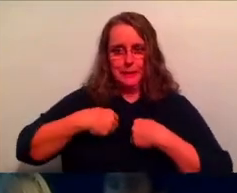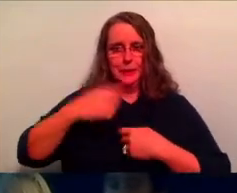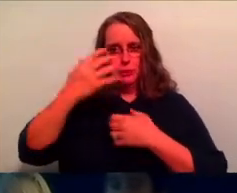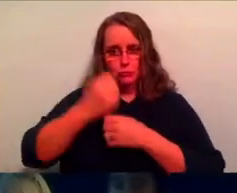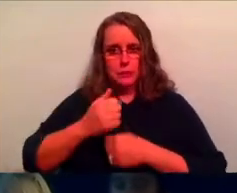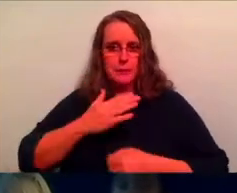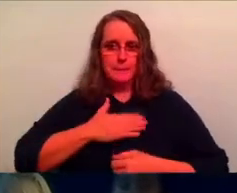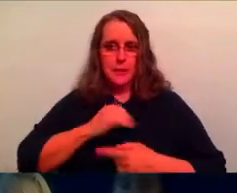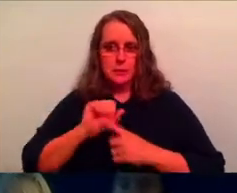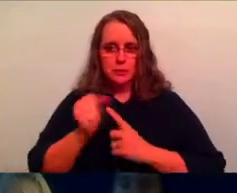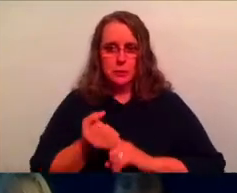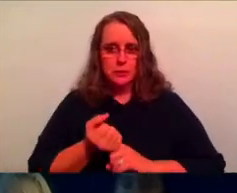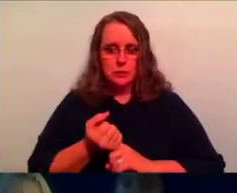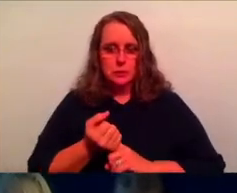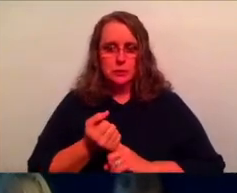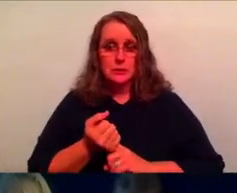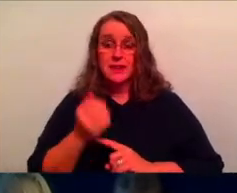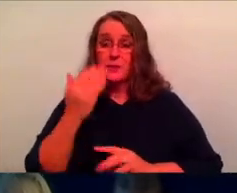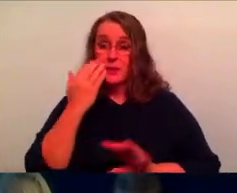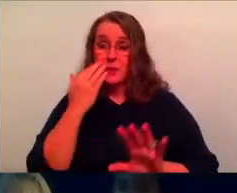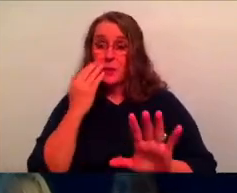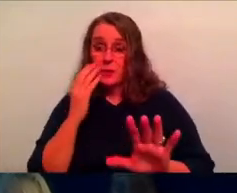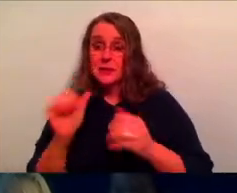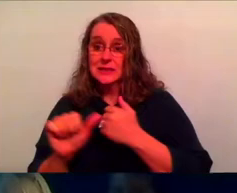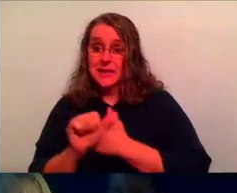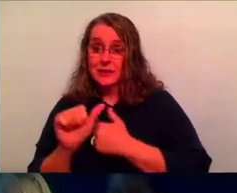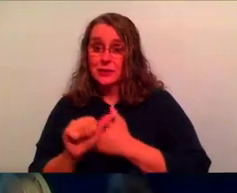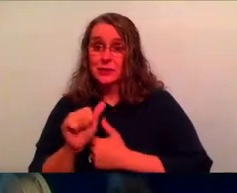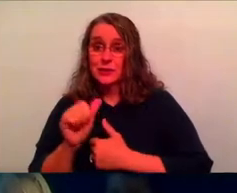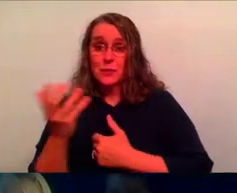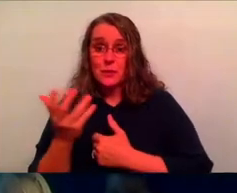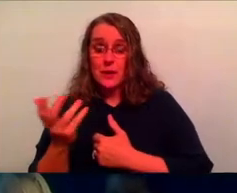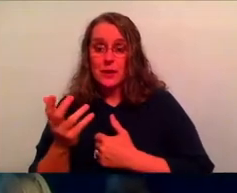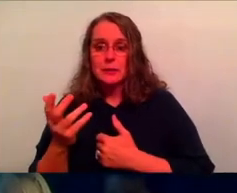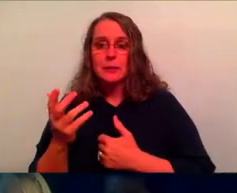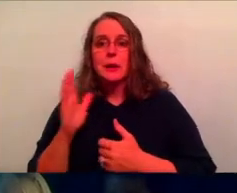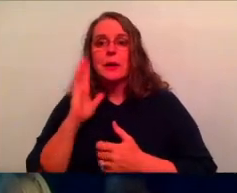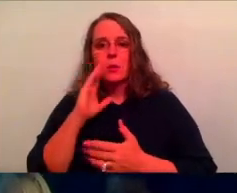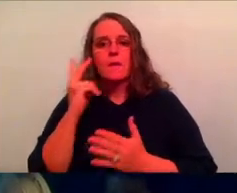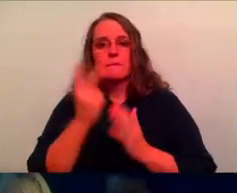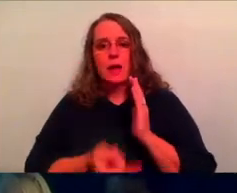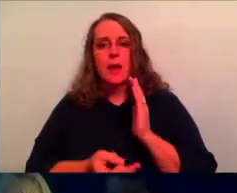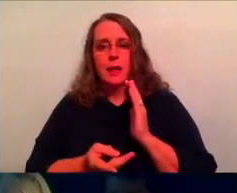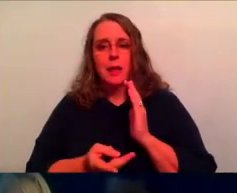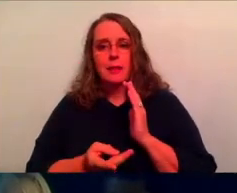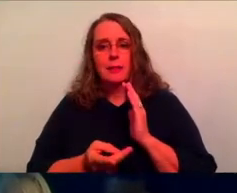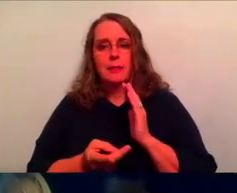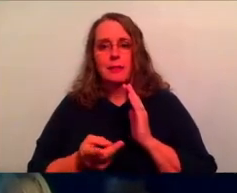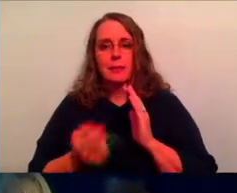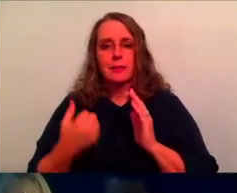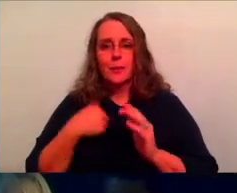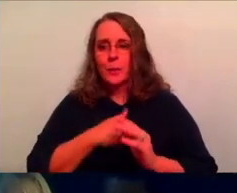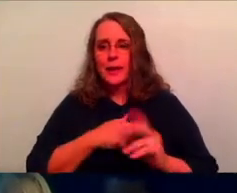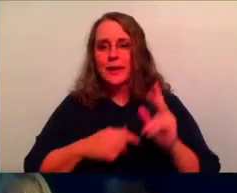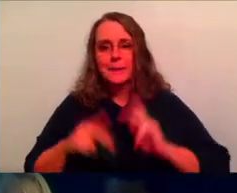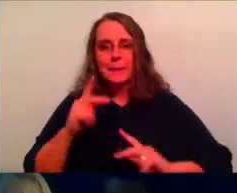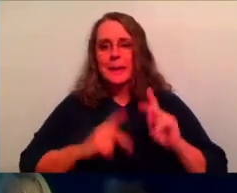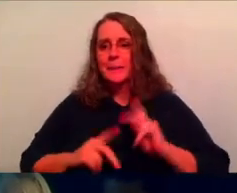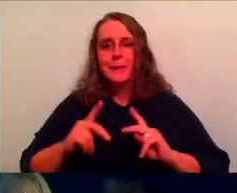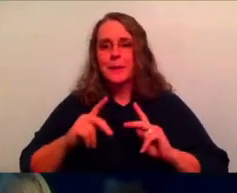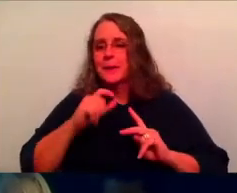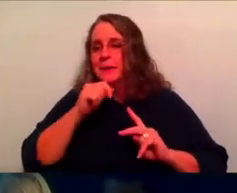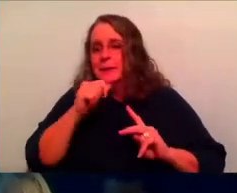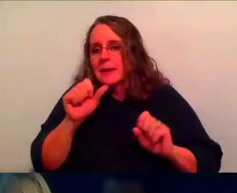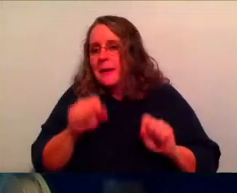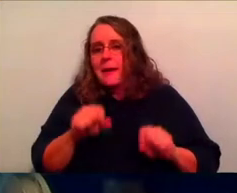we know guys. And the danger again is that these things will fail us. We as human beings are incapable of achieving and moving